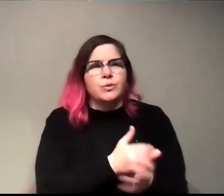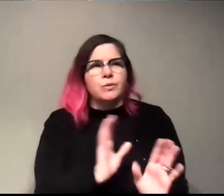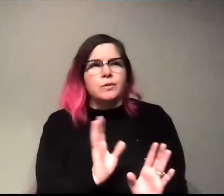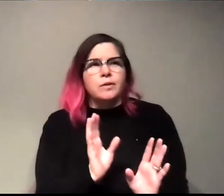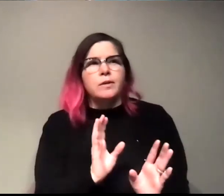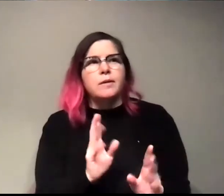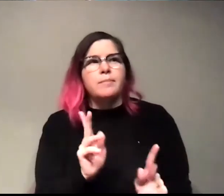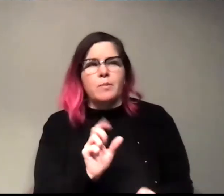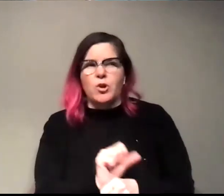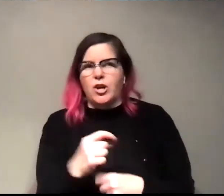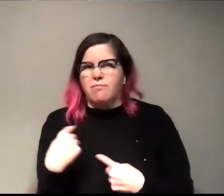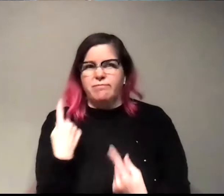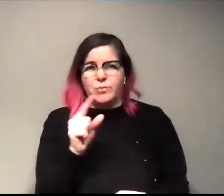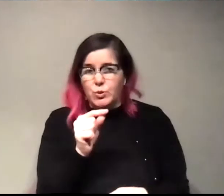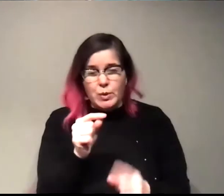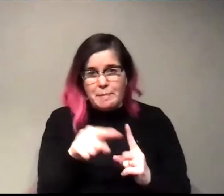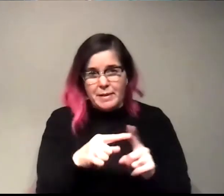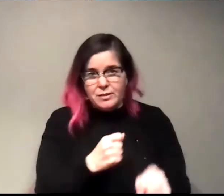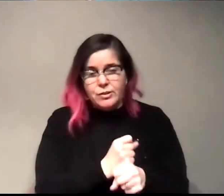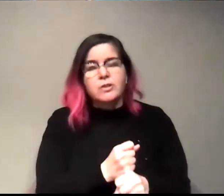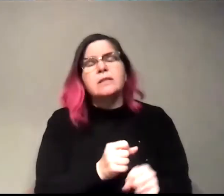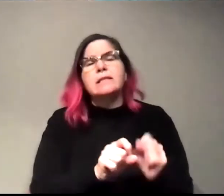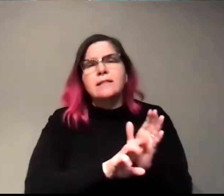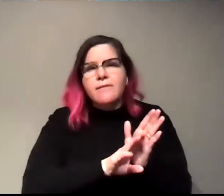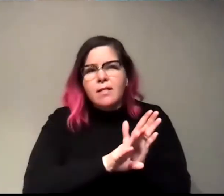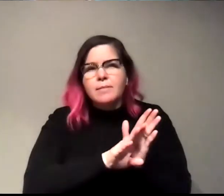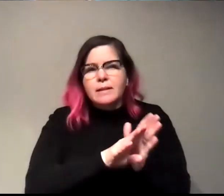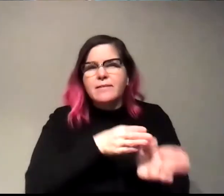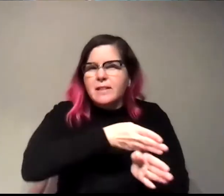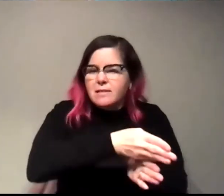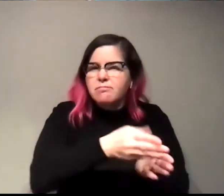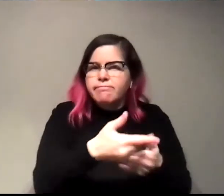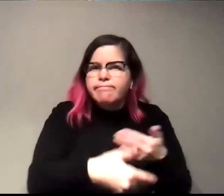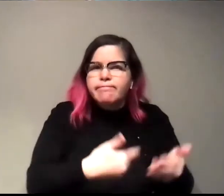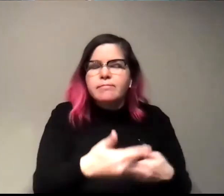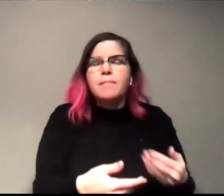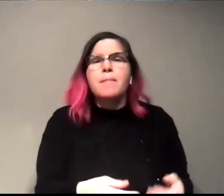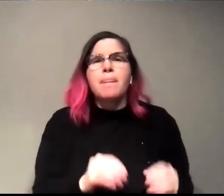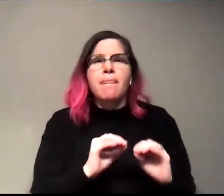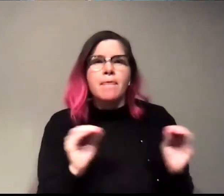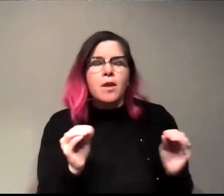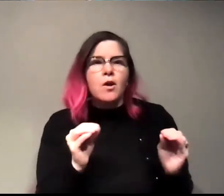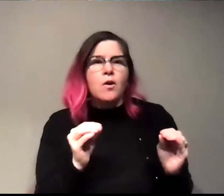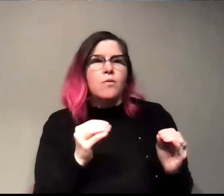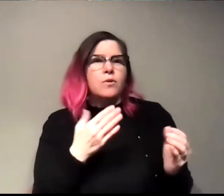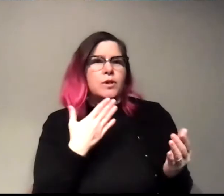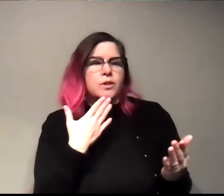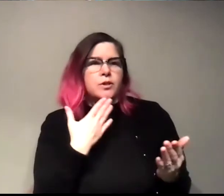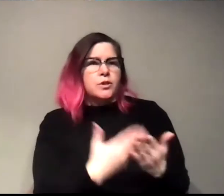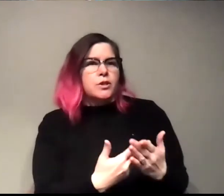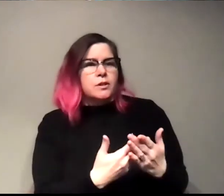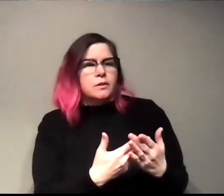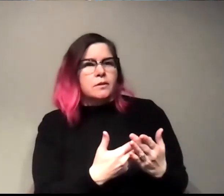who are working on it for decades, but it's, it's sort of like a developing field that, you know, there's no like good, like